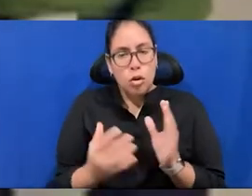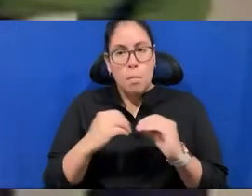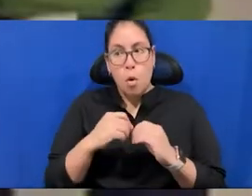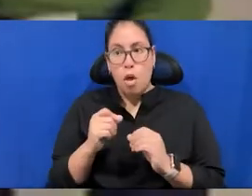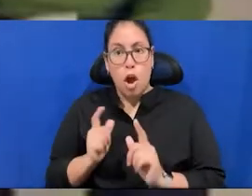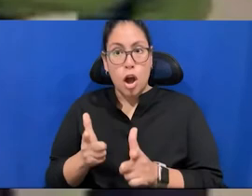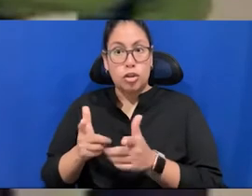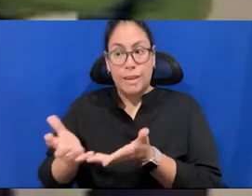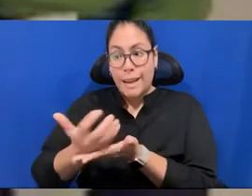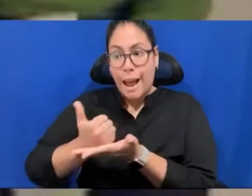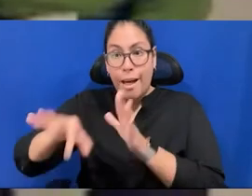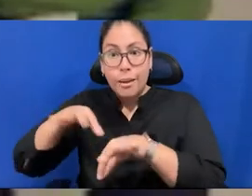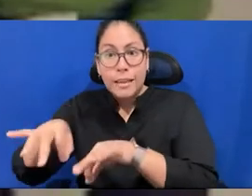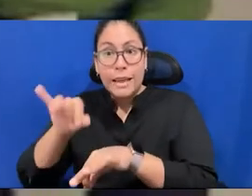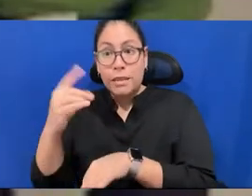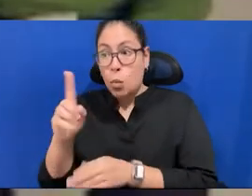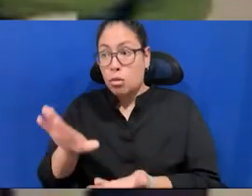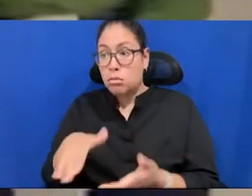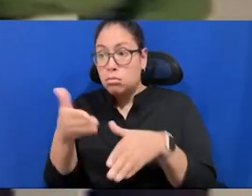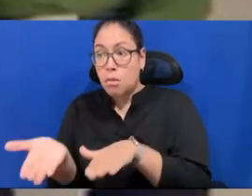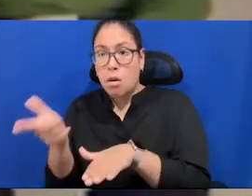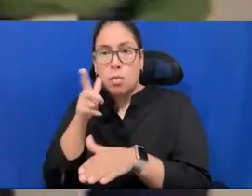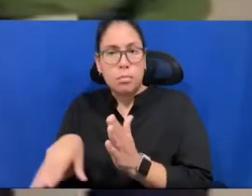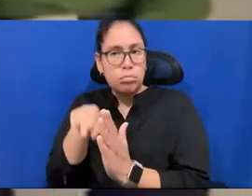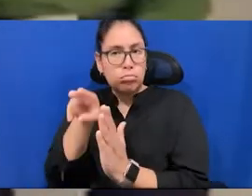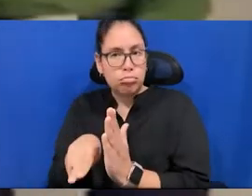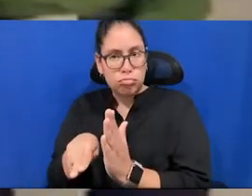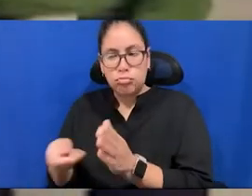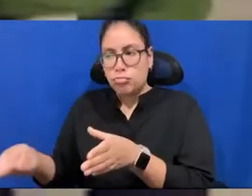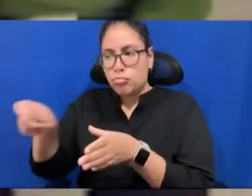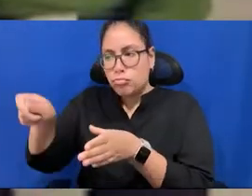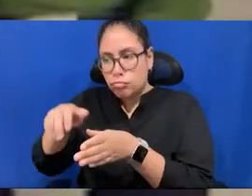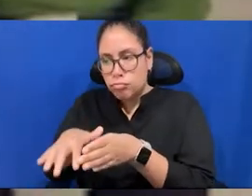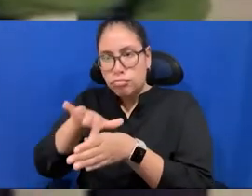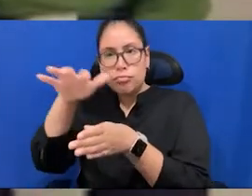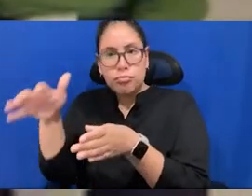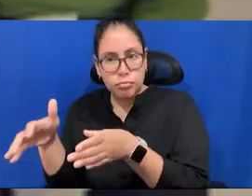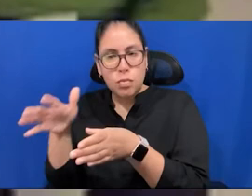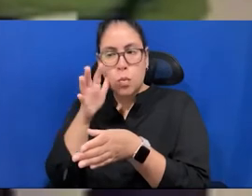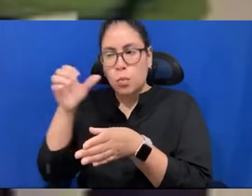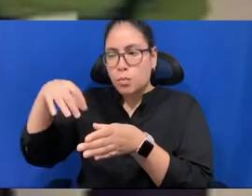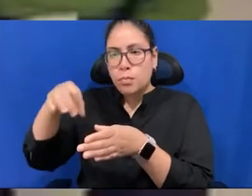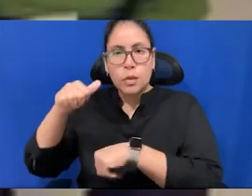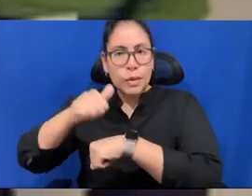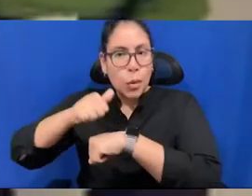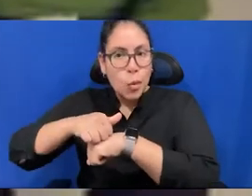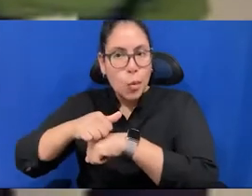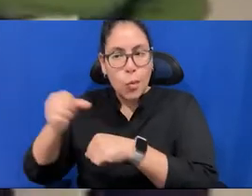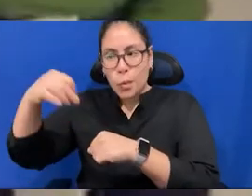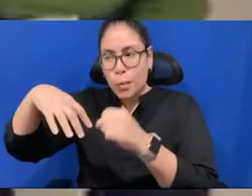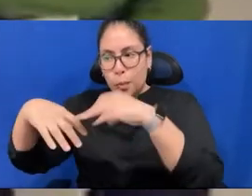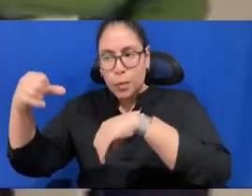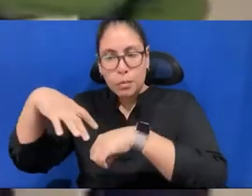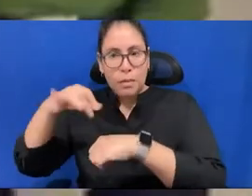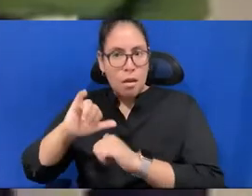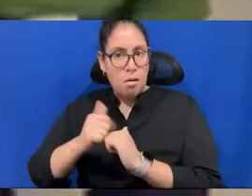and they will burn it under the ground and build a pile of, of stones on top. And then in, in these, uh, in these journeys, they